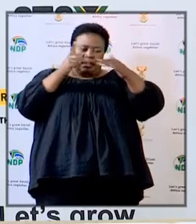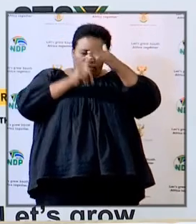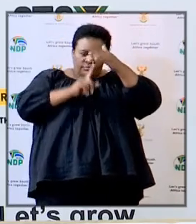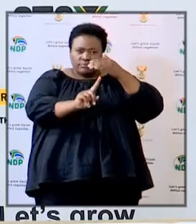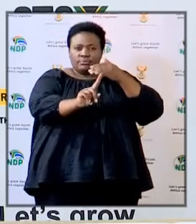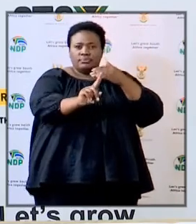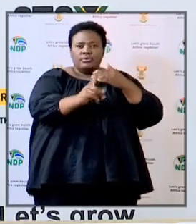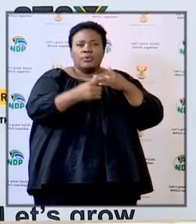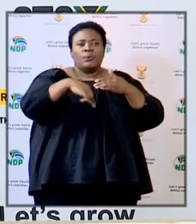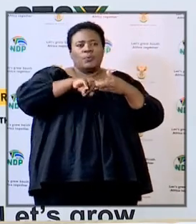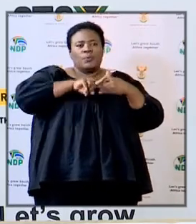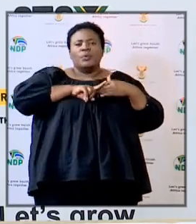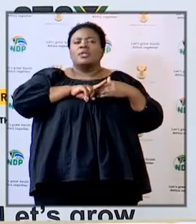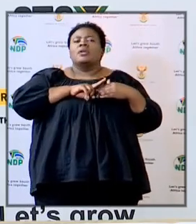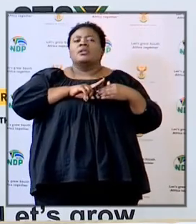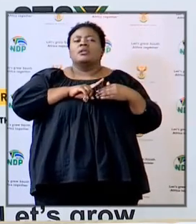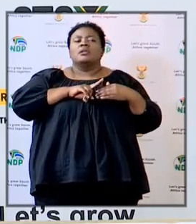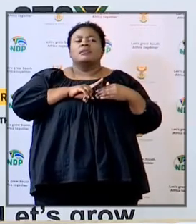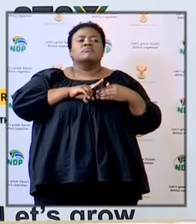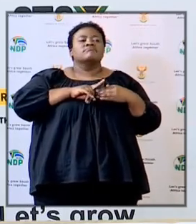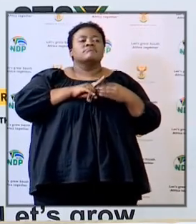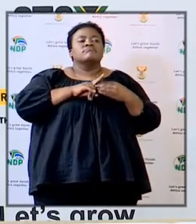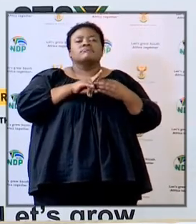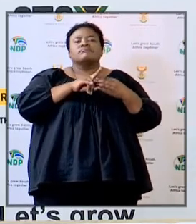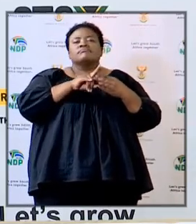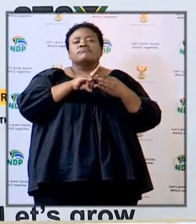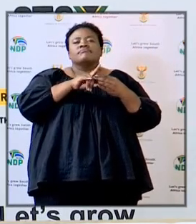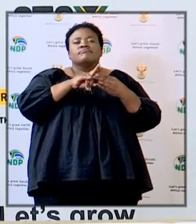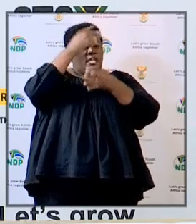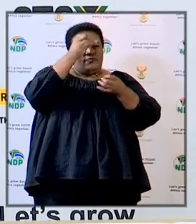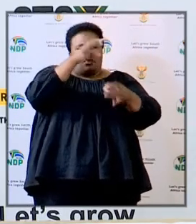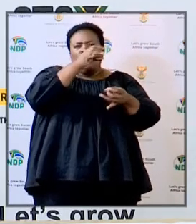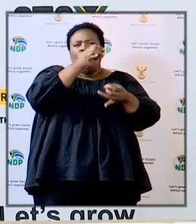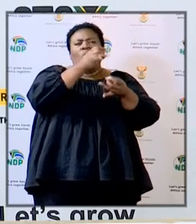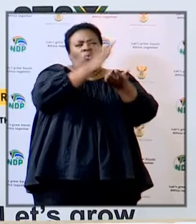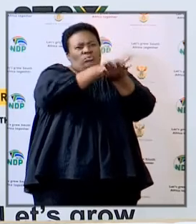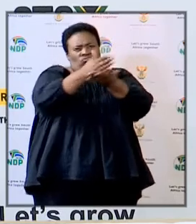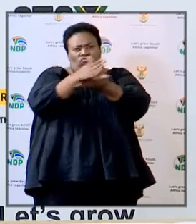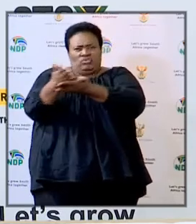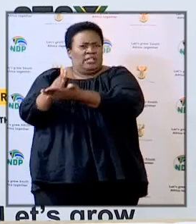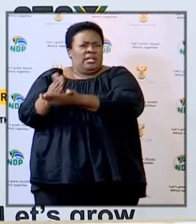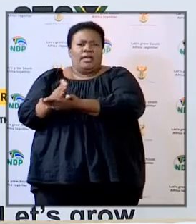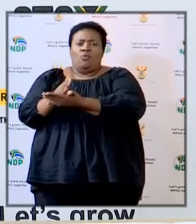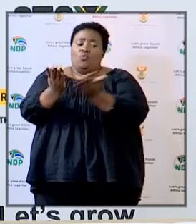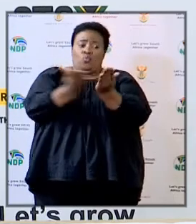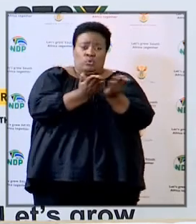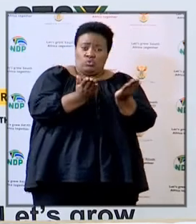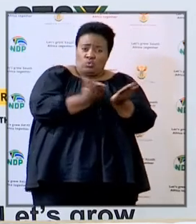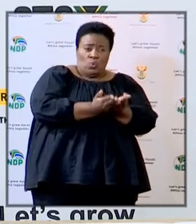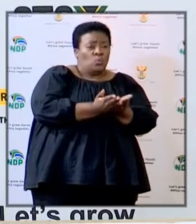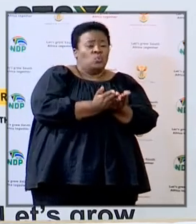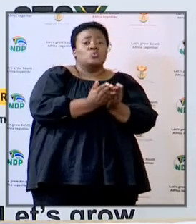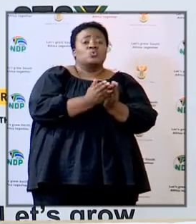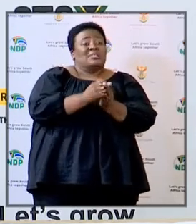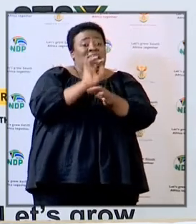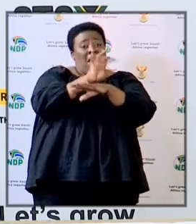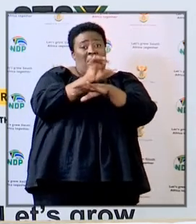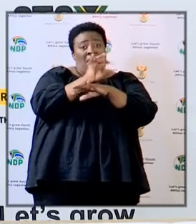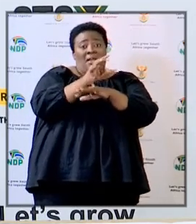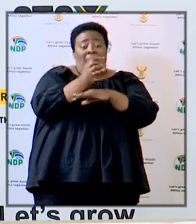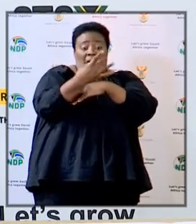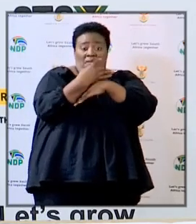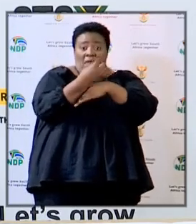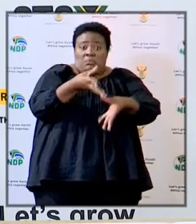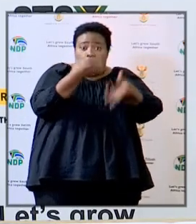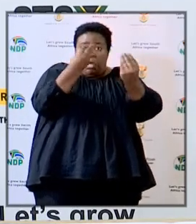digital speak to it to schools to readily say this is the advice that we have received from health and therefore